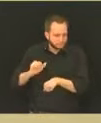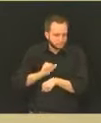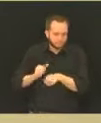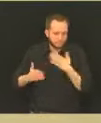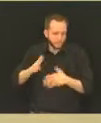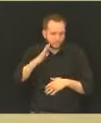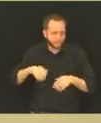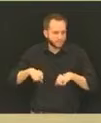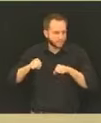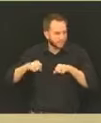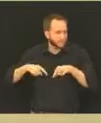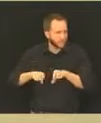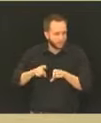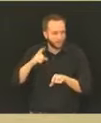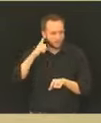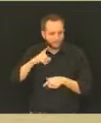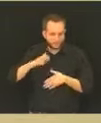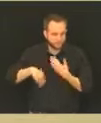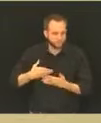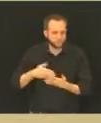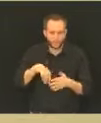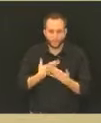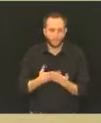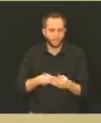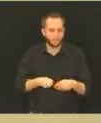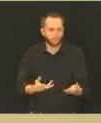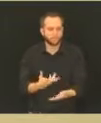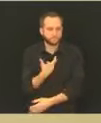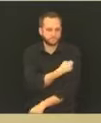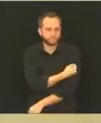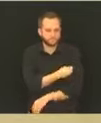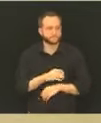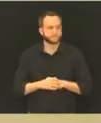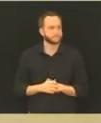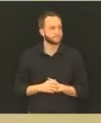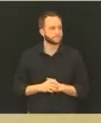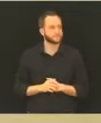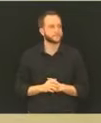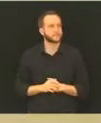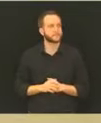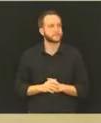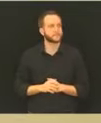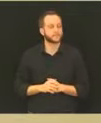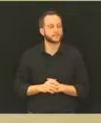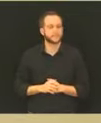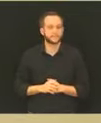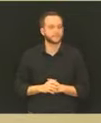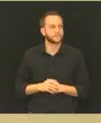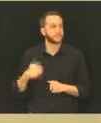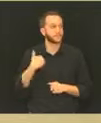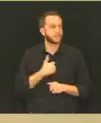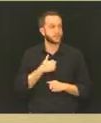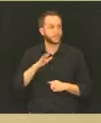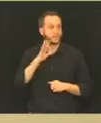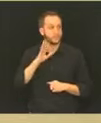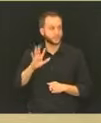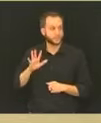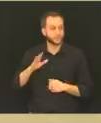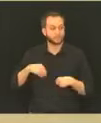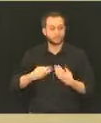We are going to be vaccinating at the Department of Health and Environment Tuesdays through Fridays.